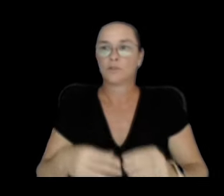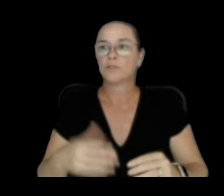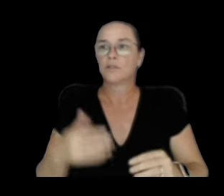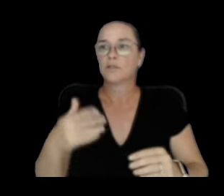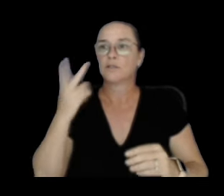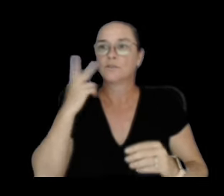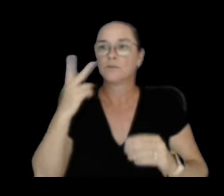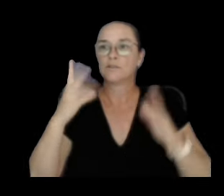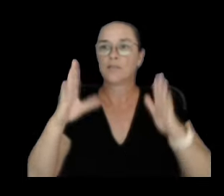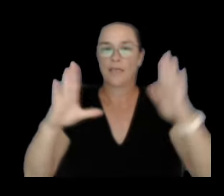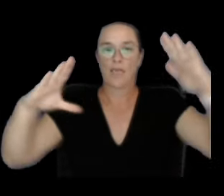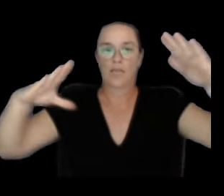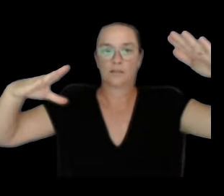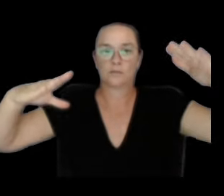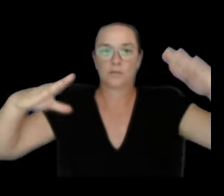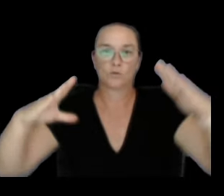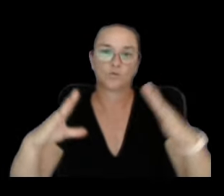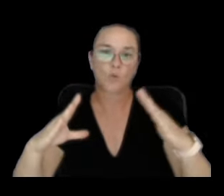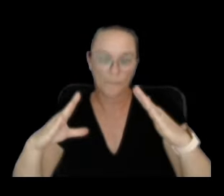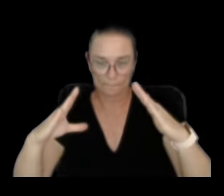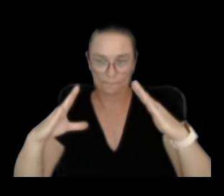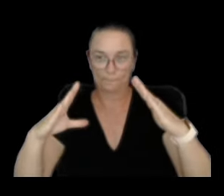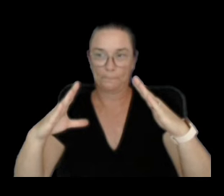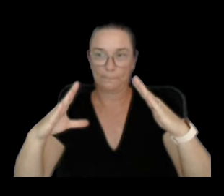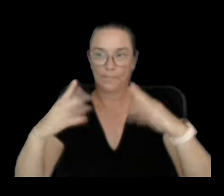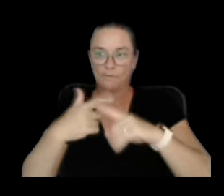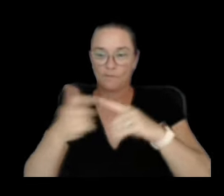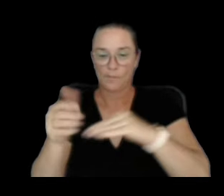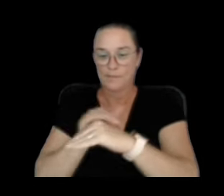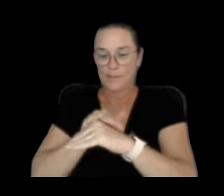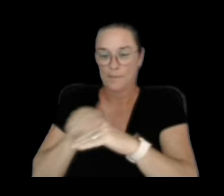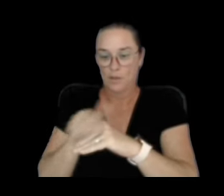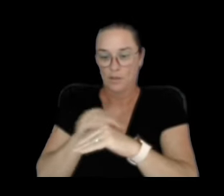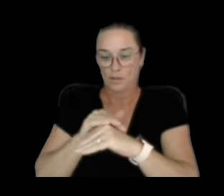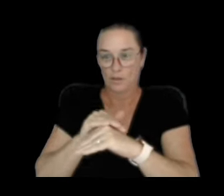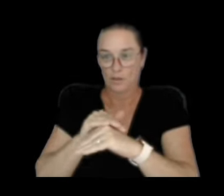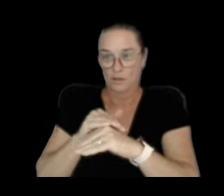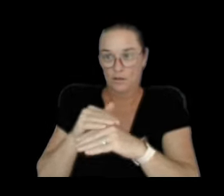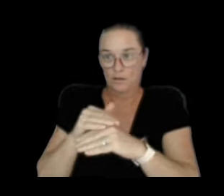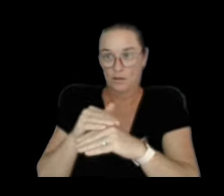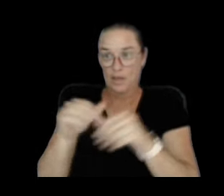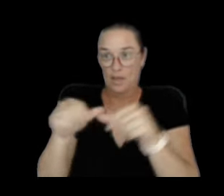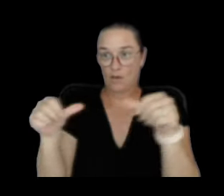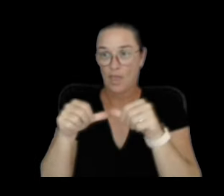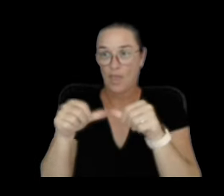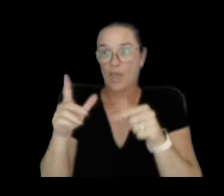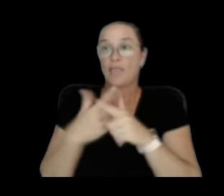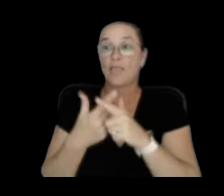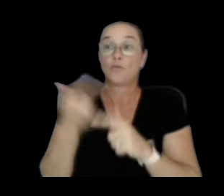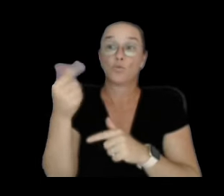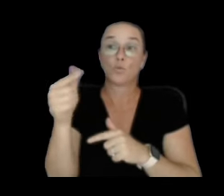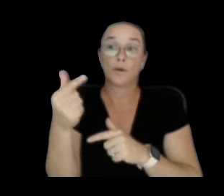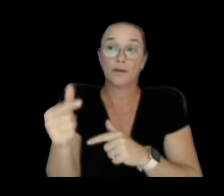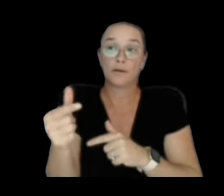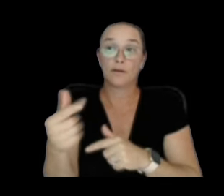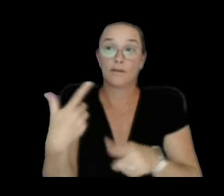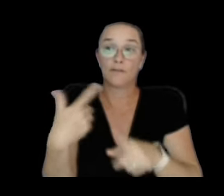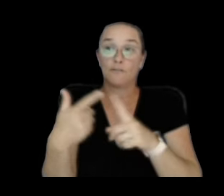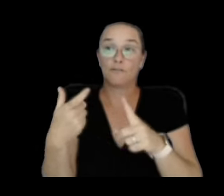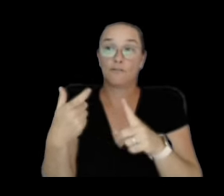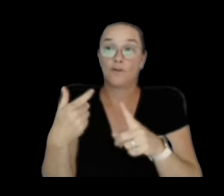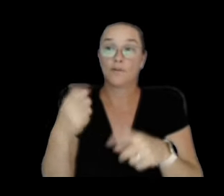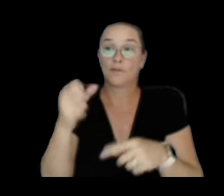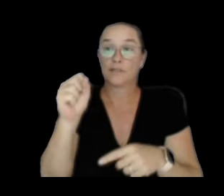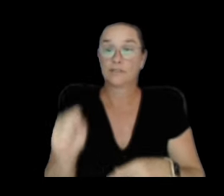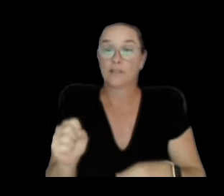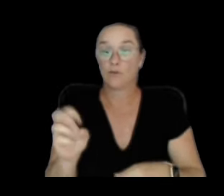both from the main summit caldera area, as well as in the green component here from that southwest